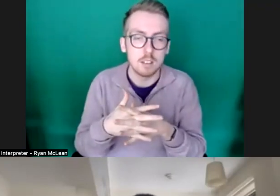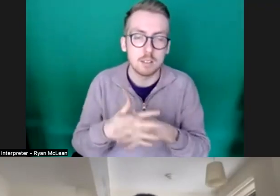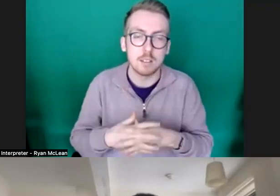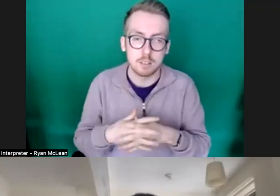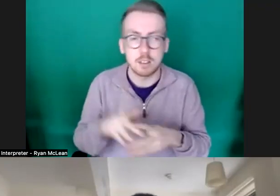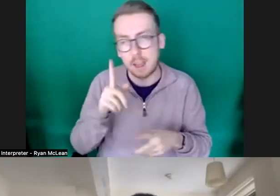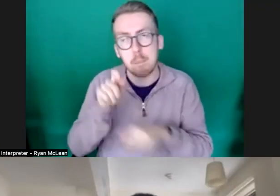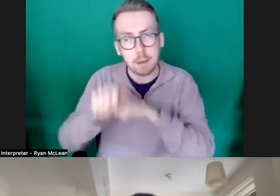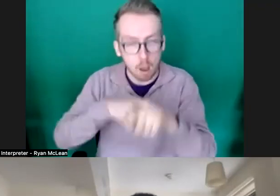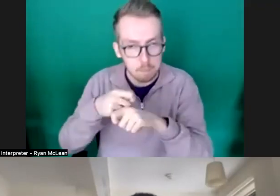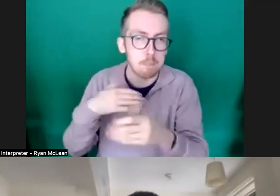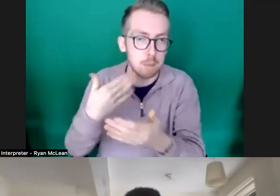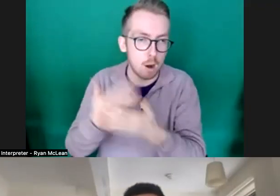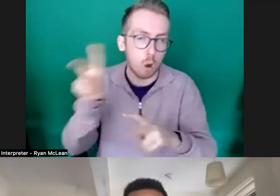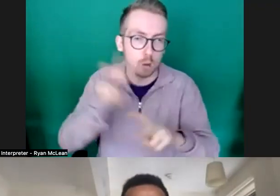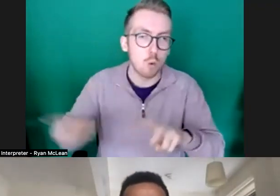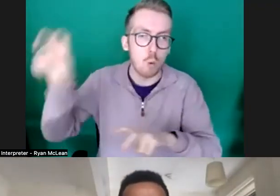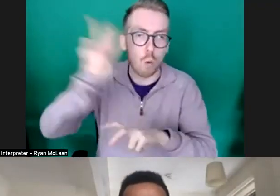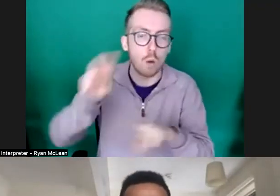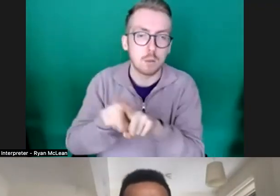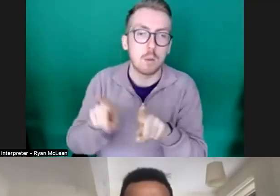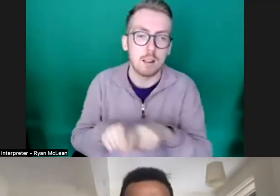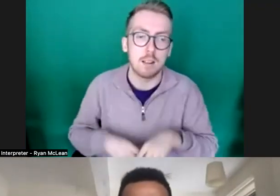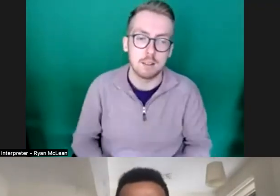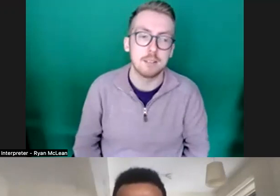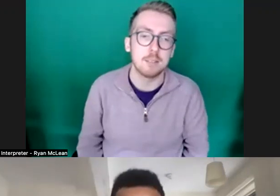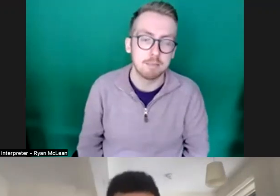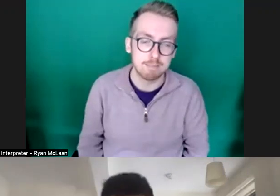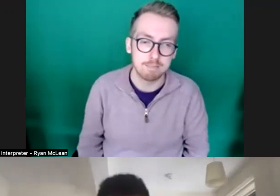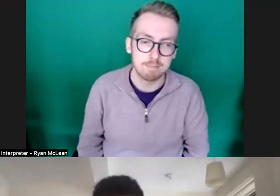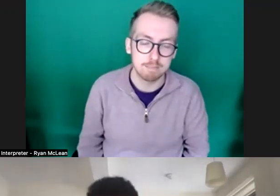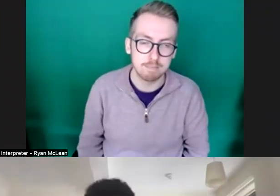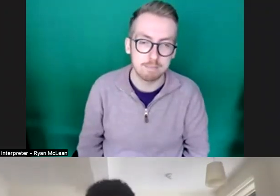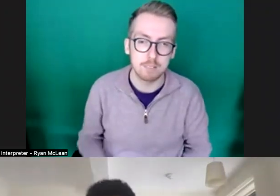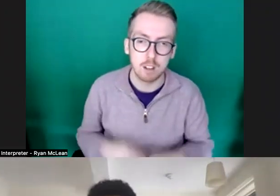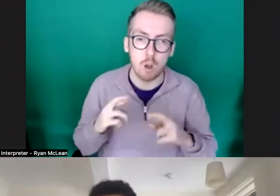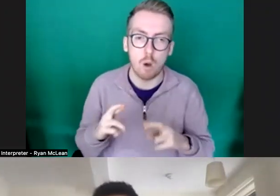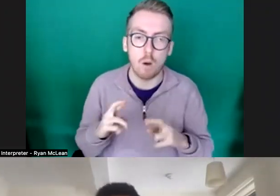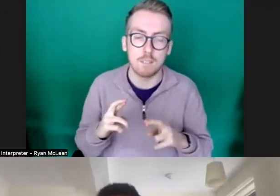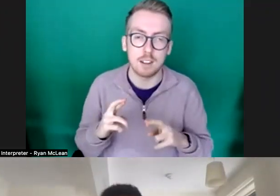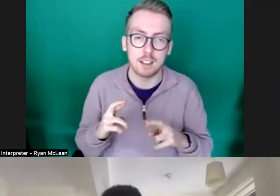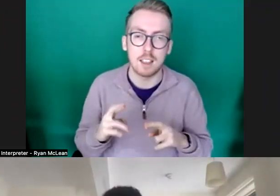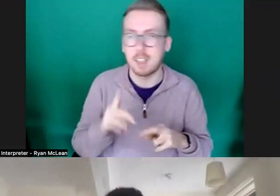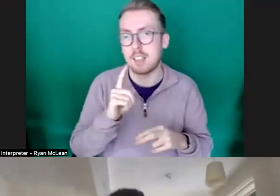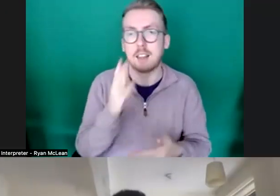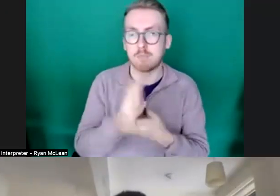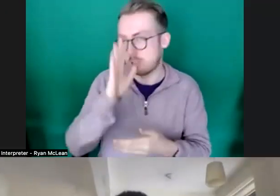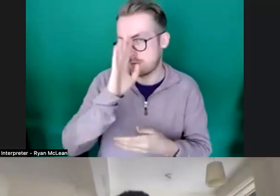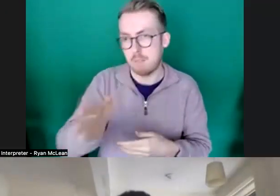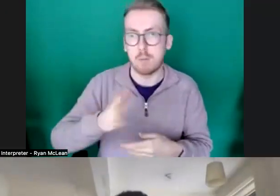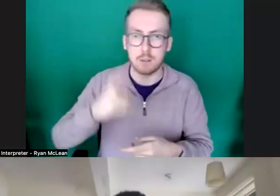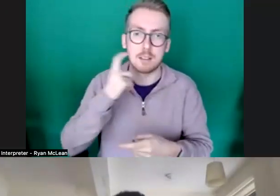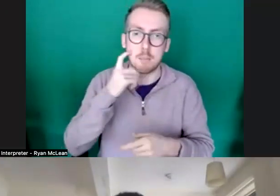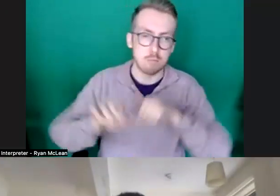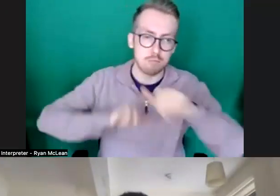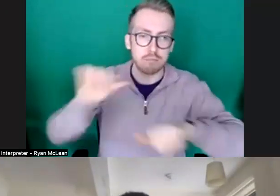yeah absolutely so yeah hopefully that's kind of quite a straight uh straightforward process if